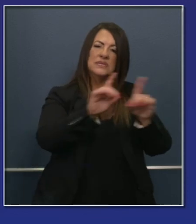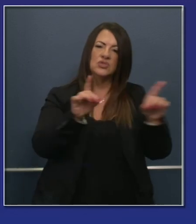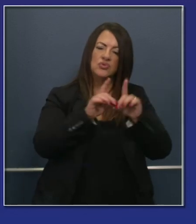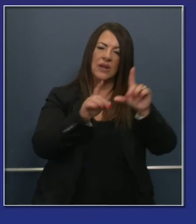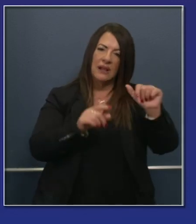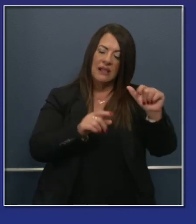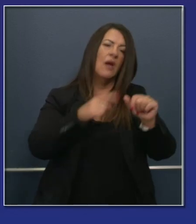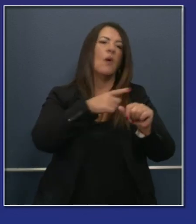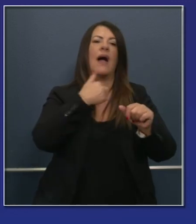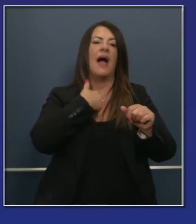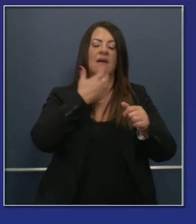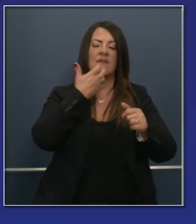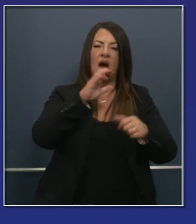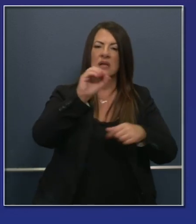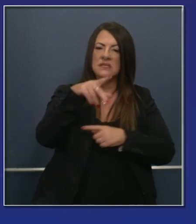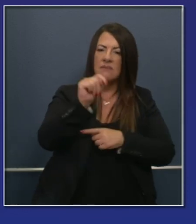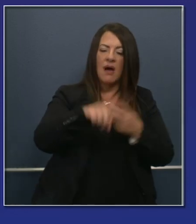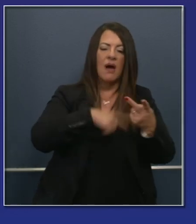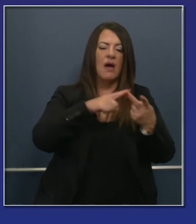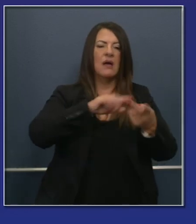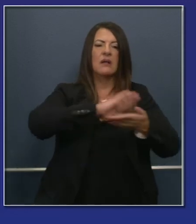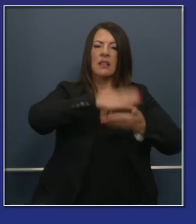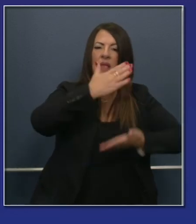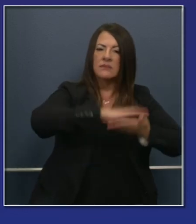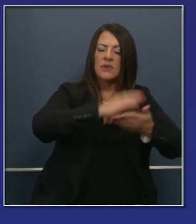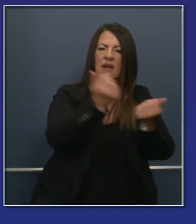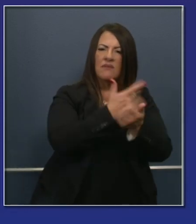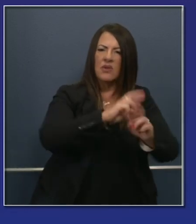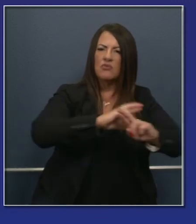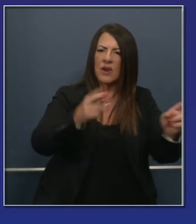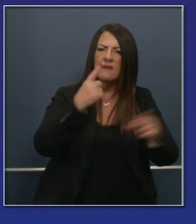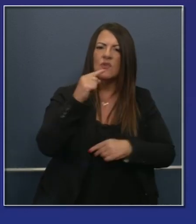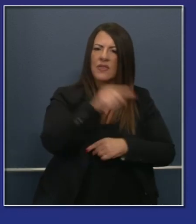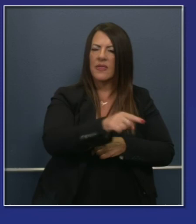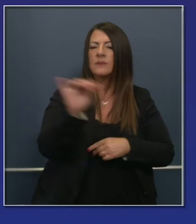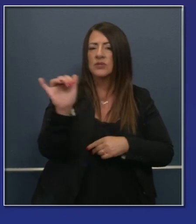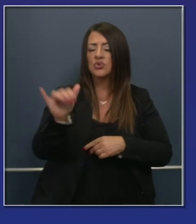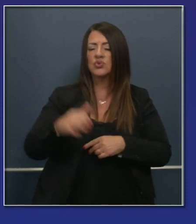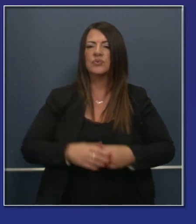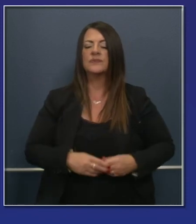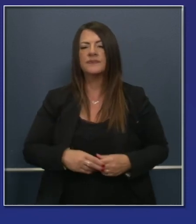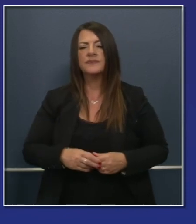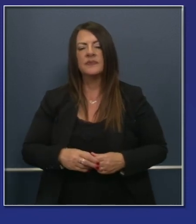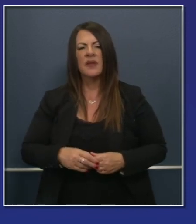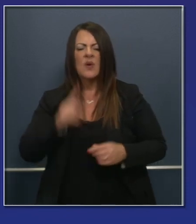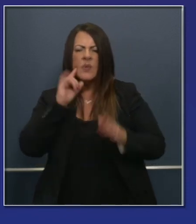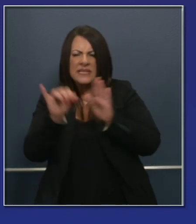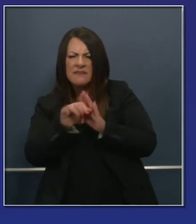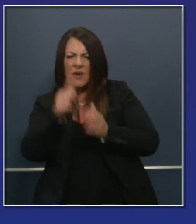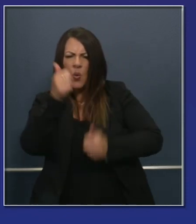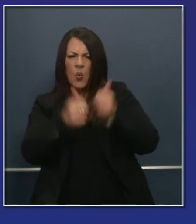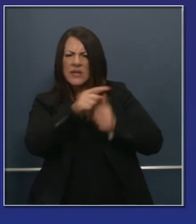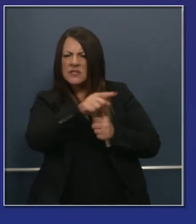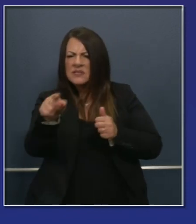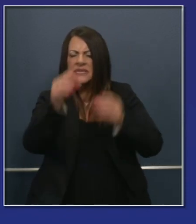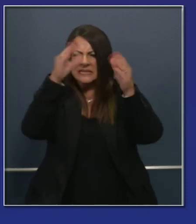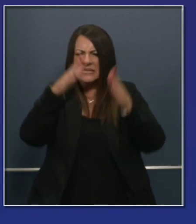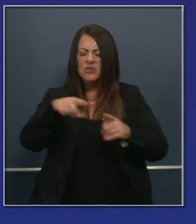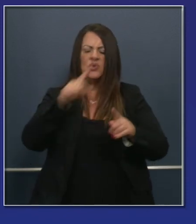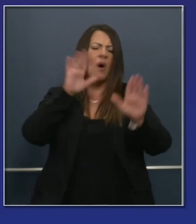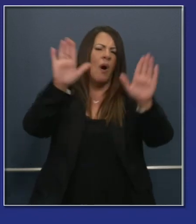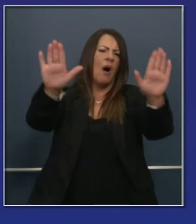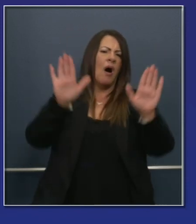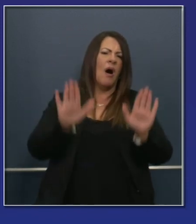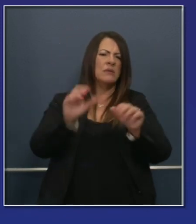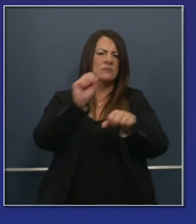courses are planned and ready. And as was true last spring, they've identified excellent teachers who do a terrific job